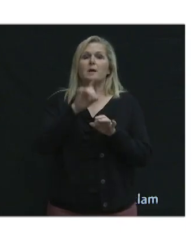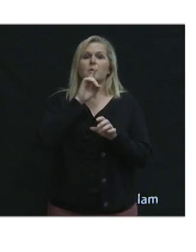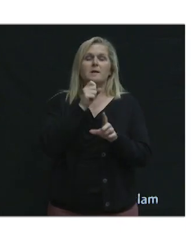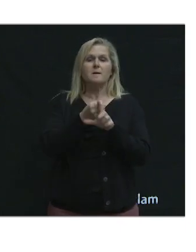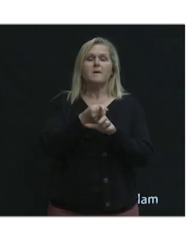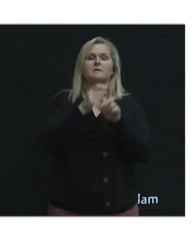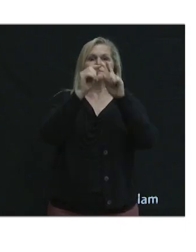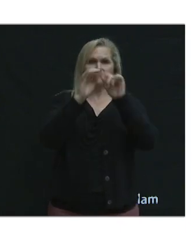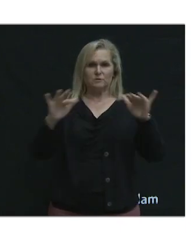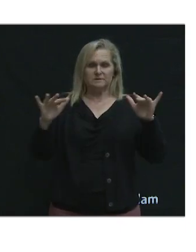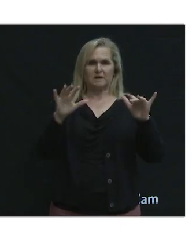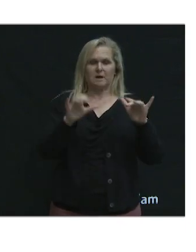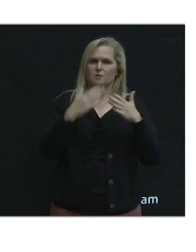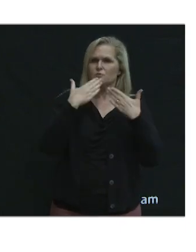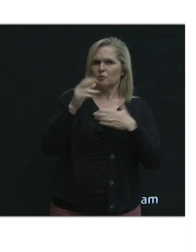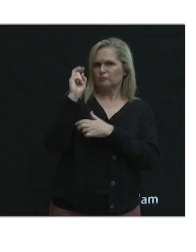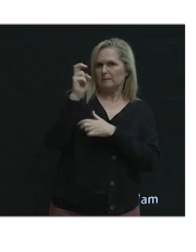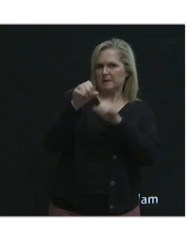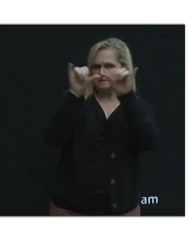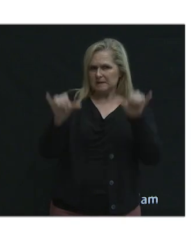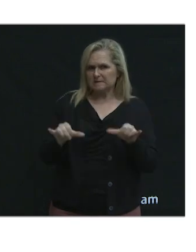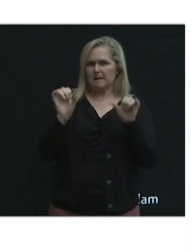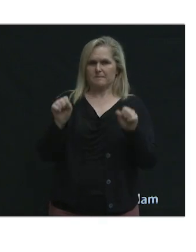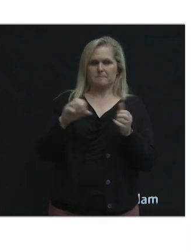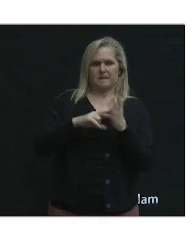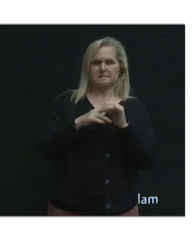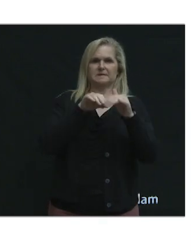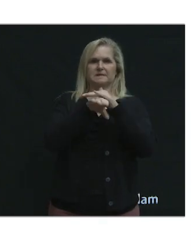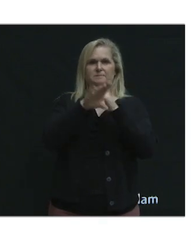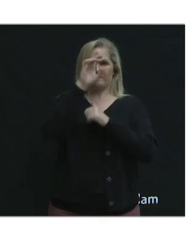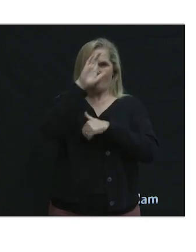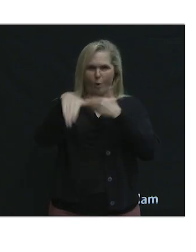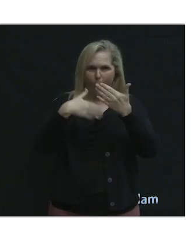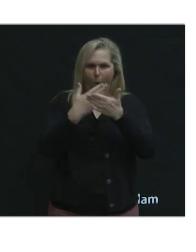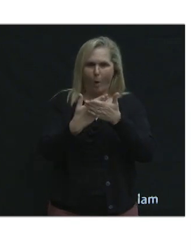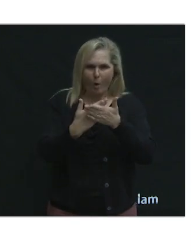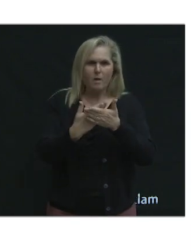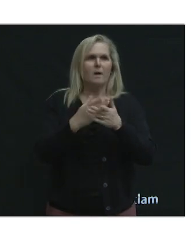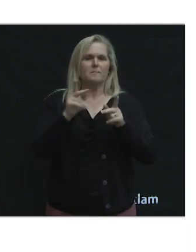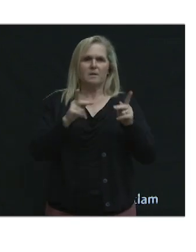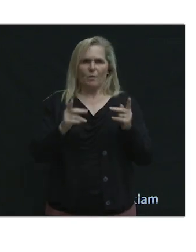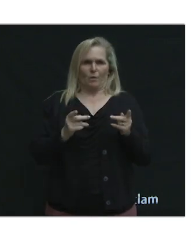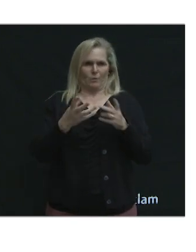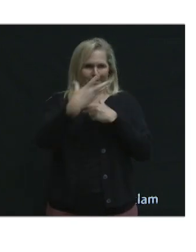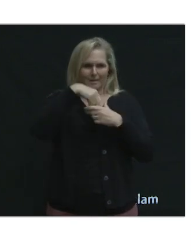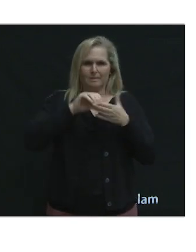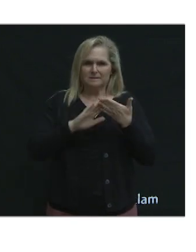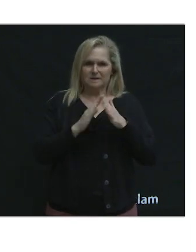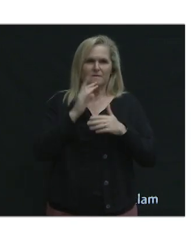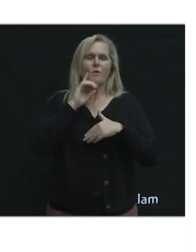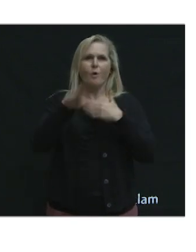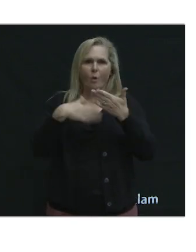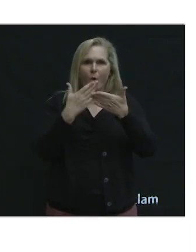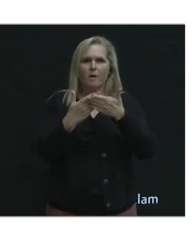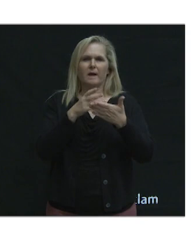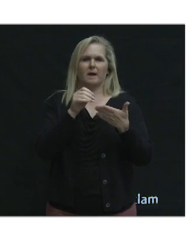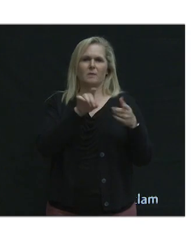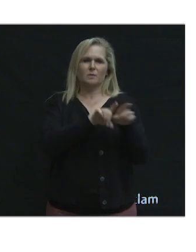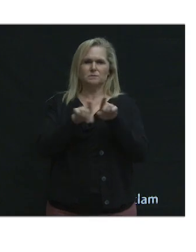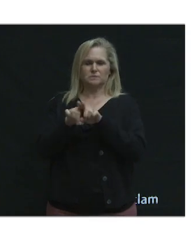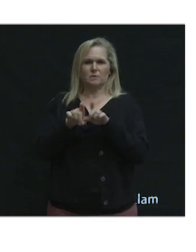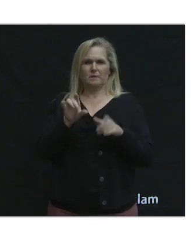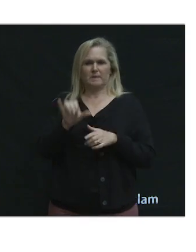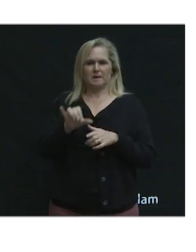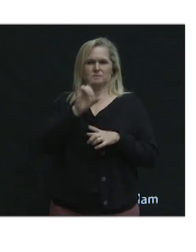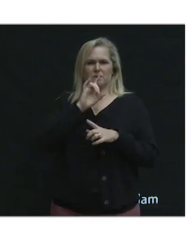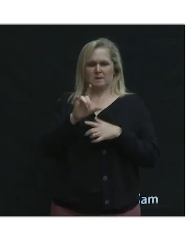diversity. A good transportation system can be accessible for all users and all ages and abilities and it's also not